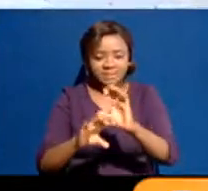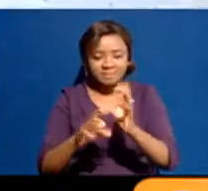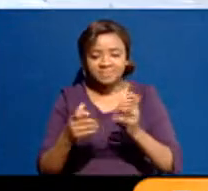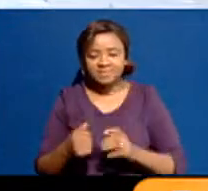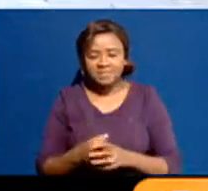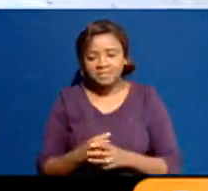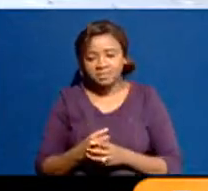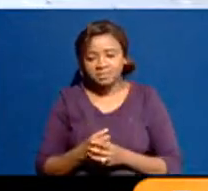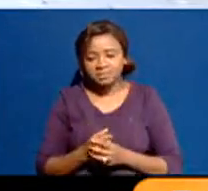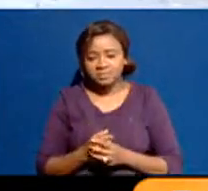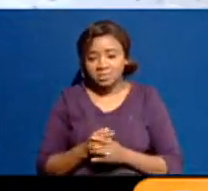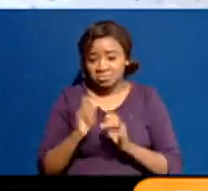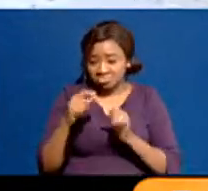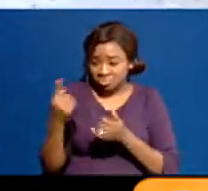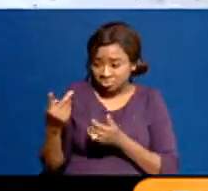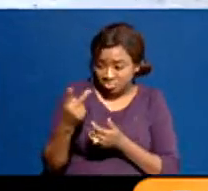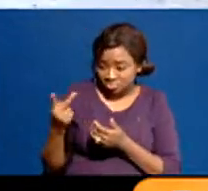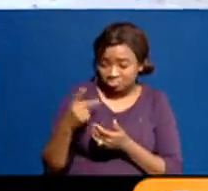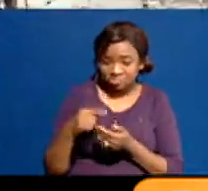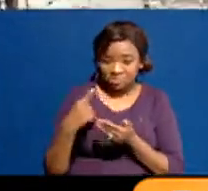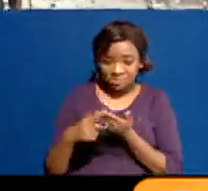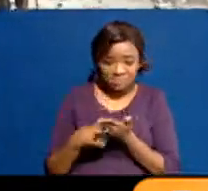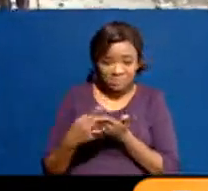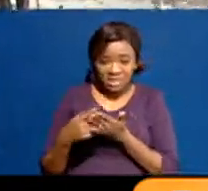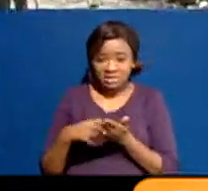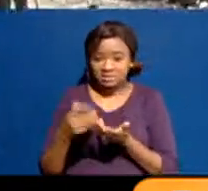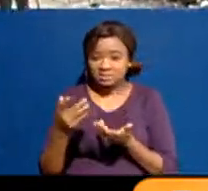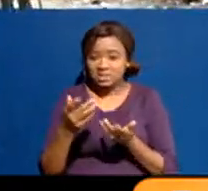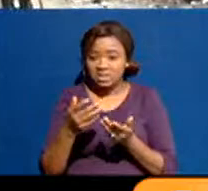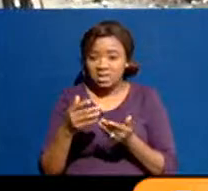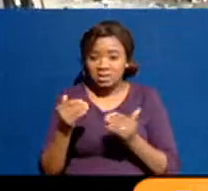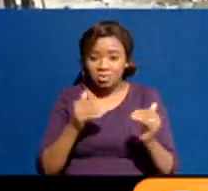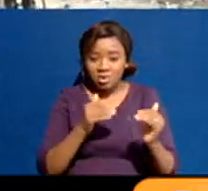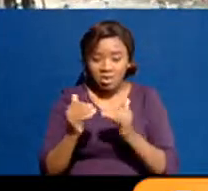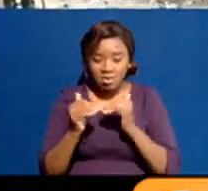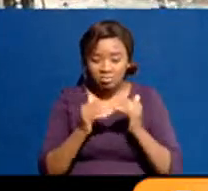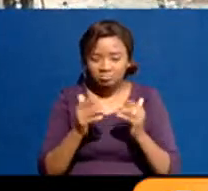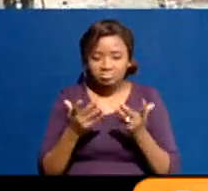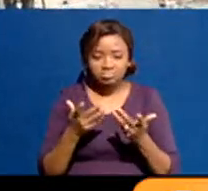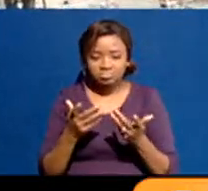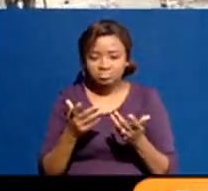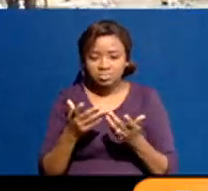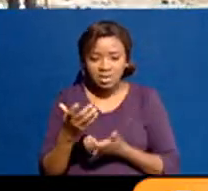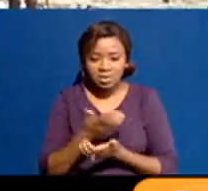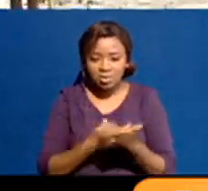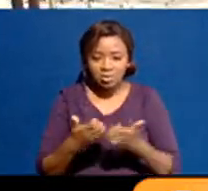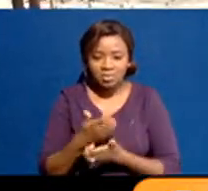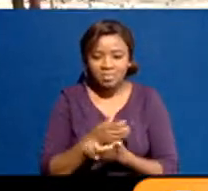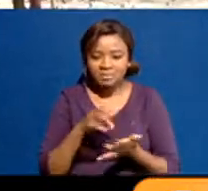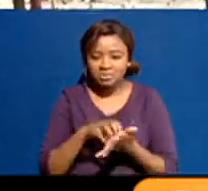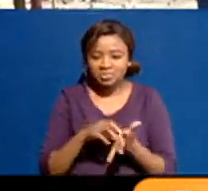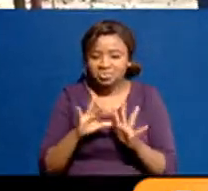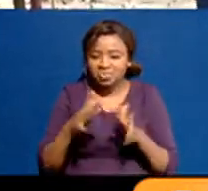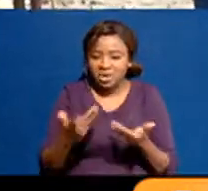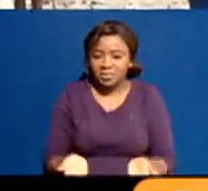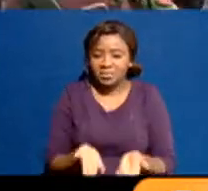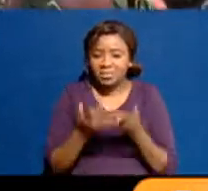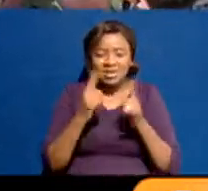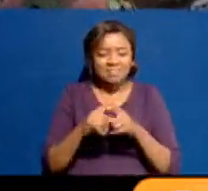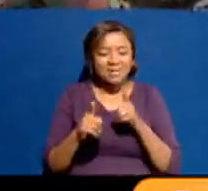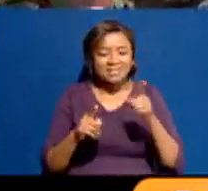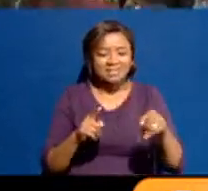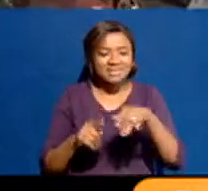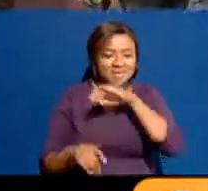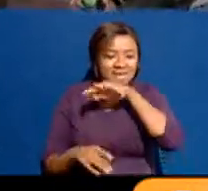economic crisis facing the country. Instead of doing that, he's really been playing a lot of politics and, you know, this sense